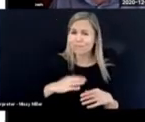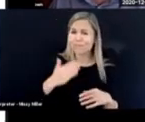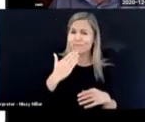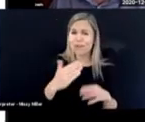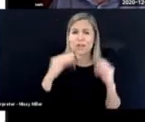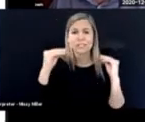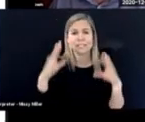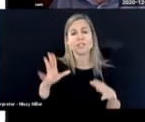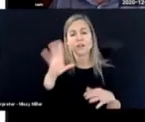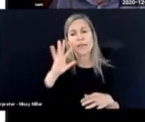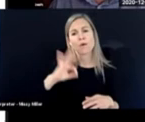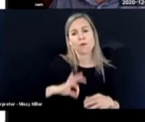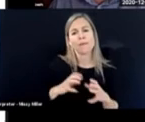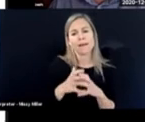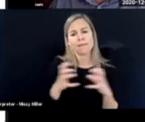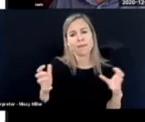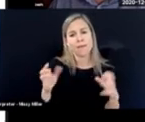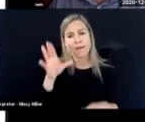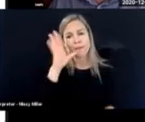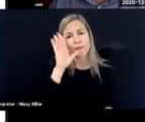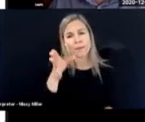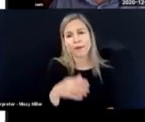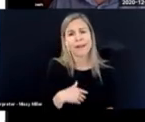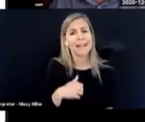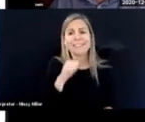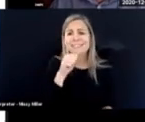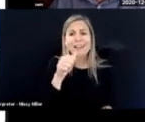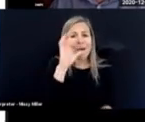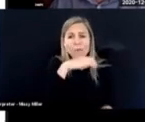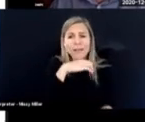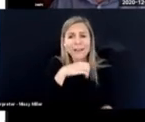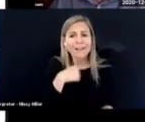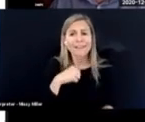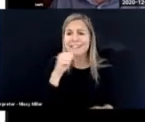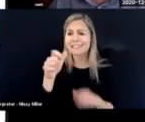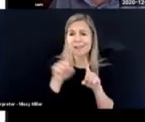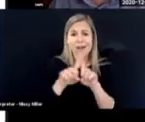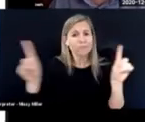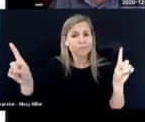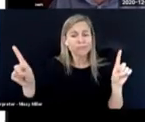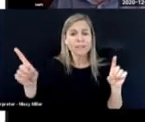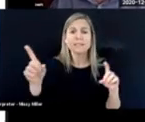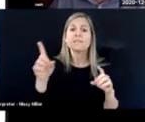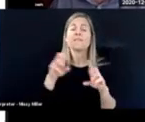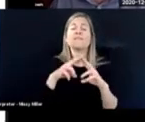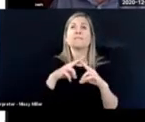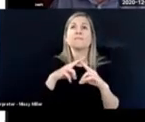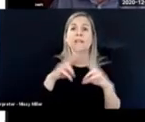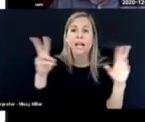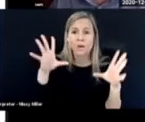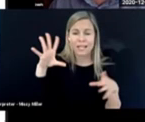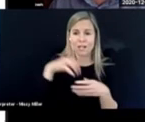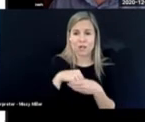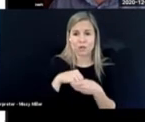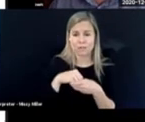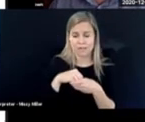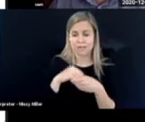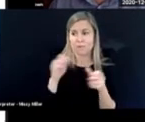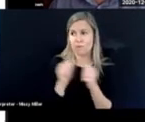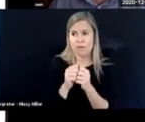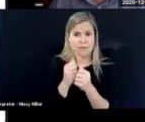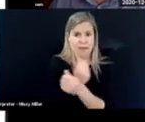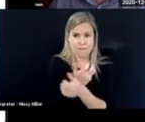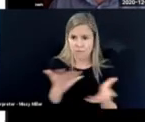enormously. This is not something weird or exclusive. It's actually very inclusive